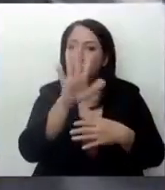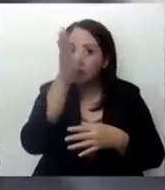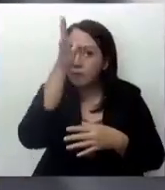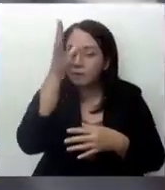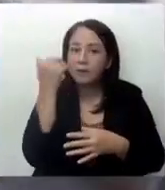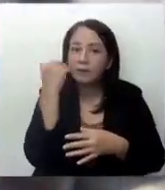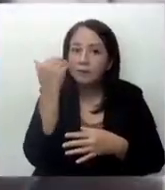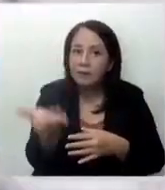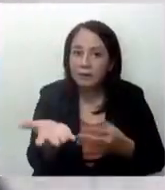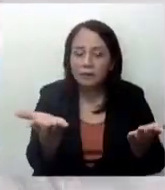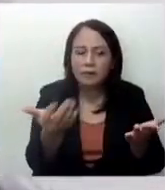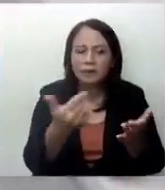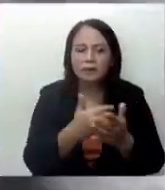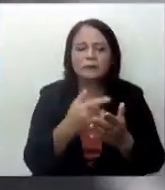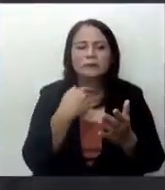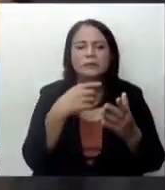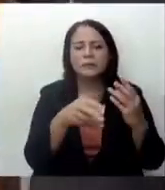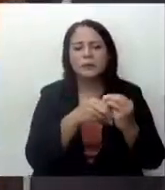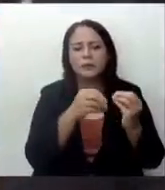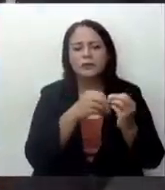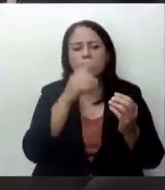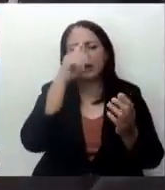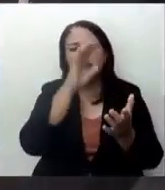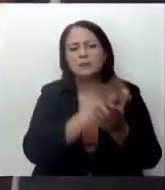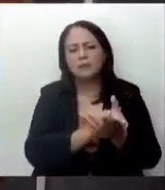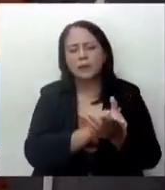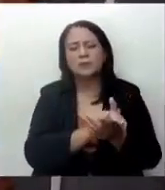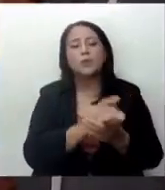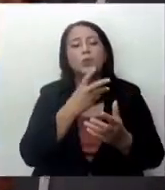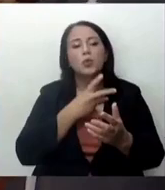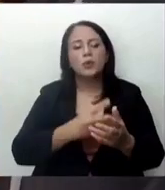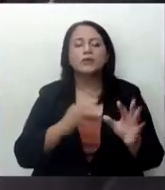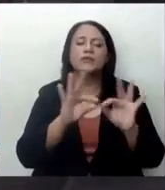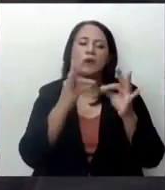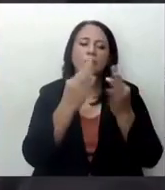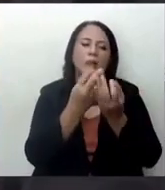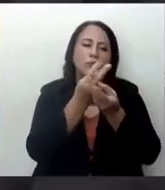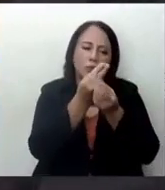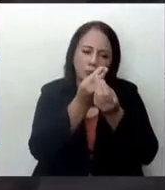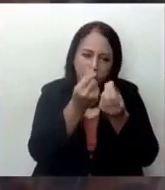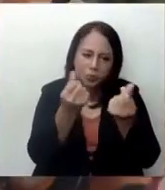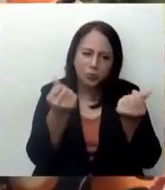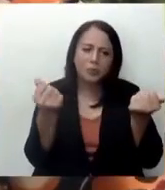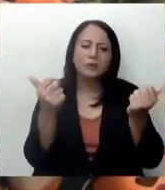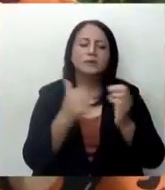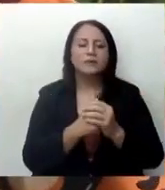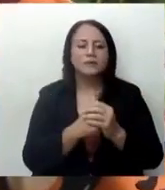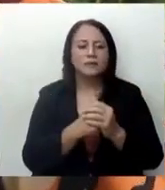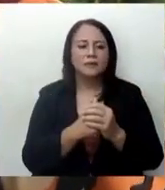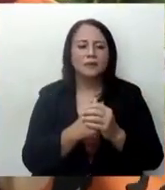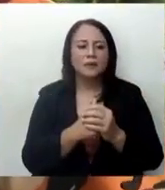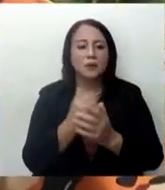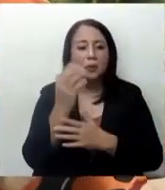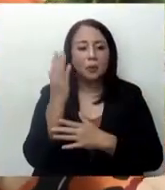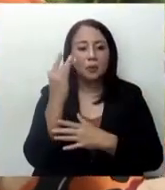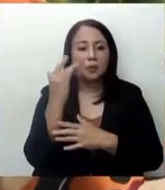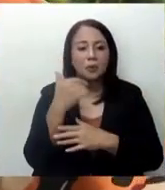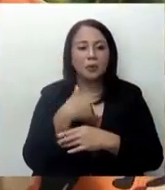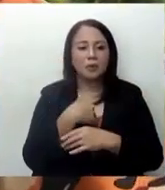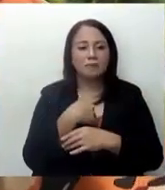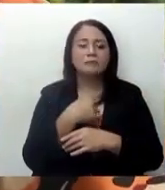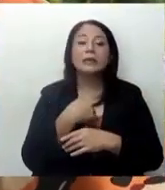Nenita added that it was her husband's dying wish for their family to reconcile. Kasi, Ina ko, sir.